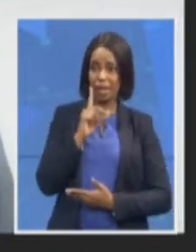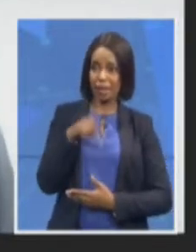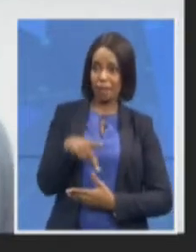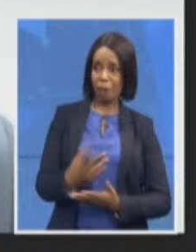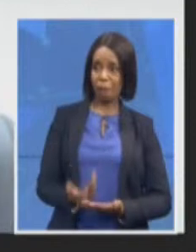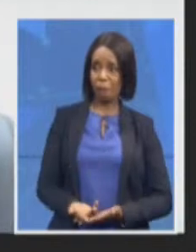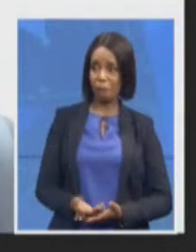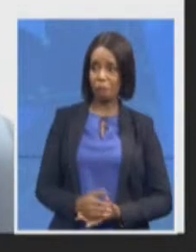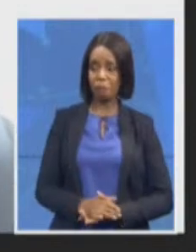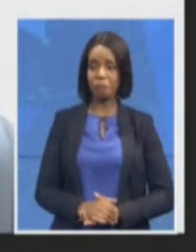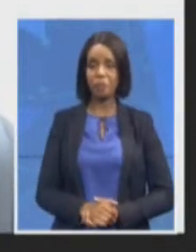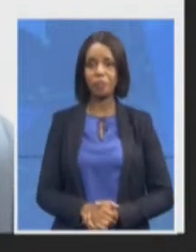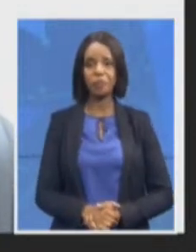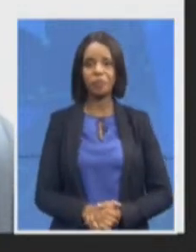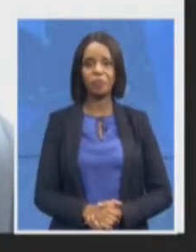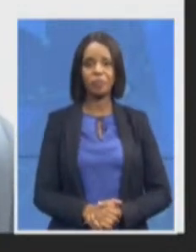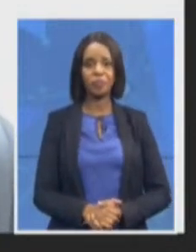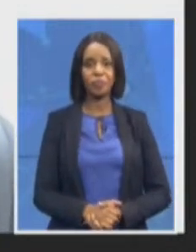may I proceed?